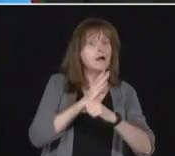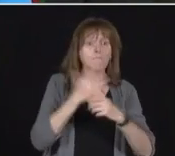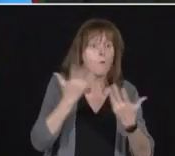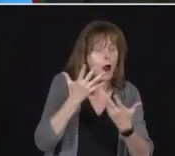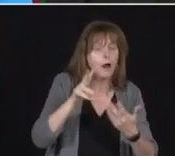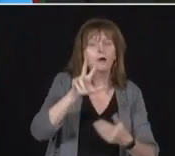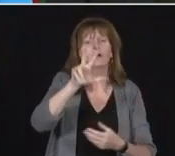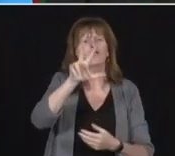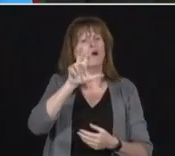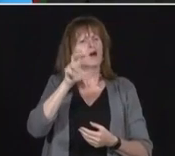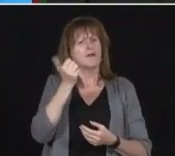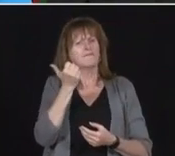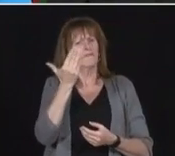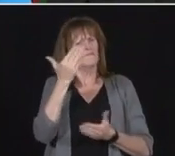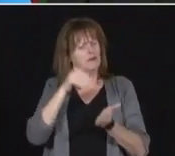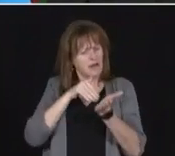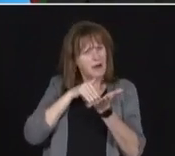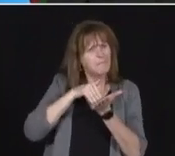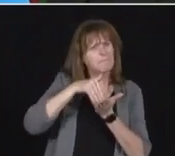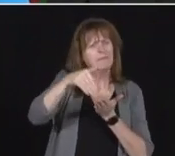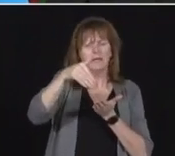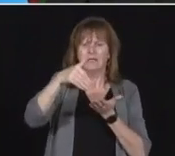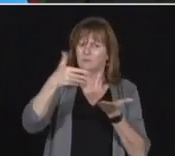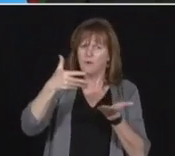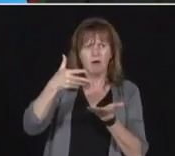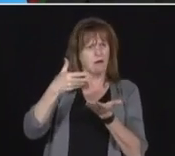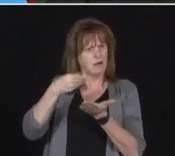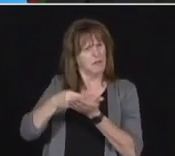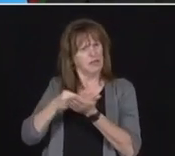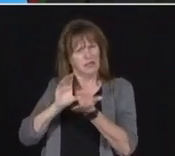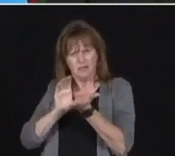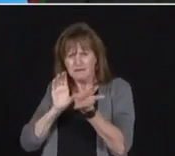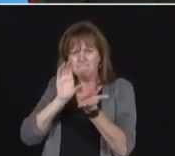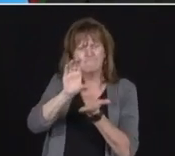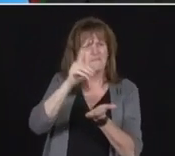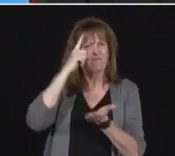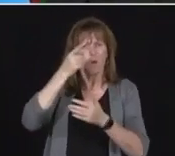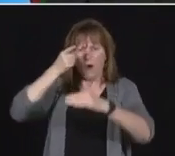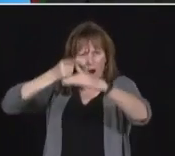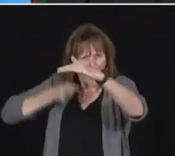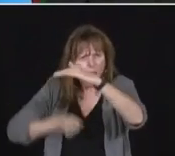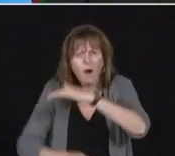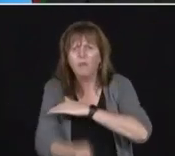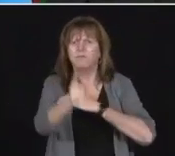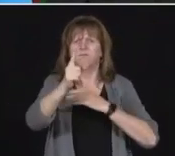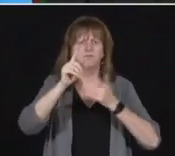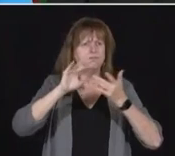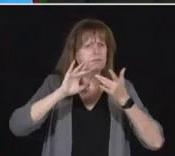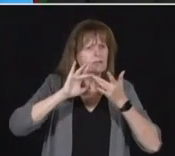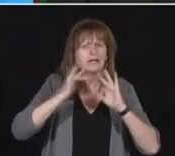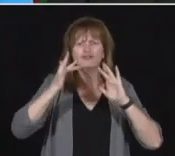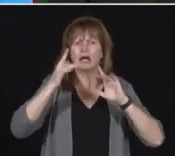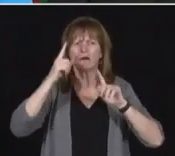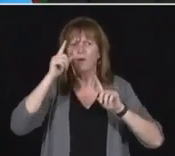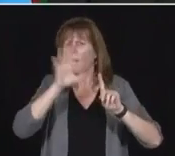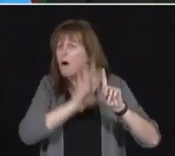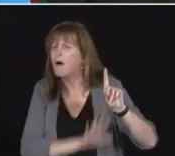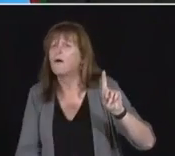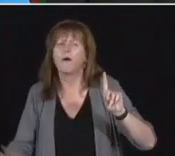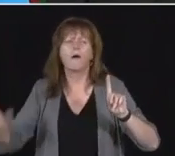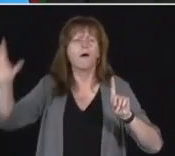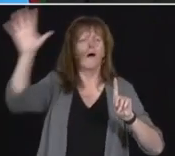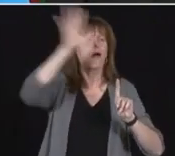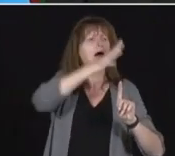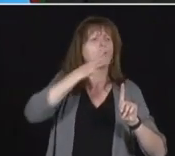to build better broadband infrastructure for rural Ontario. We have the shovels in the ground on a number of